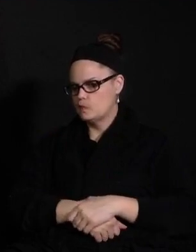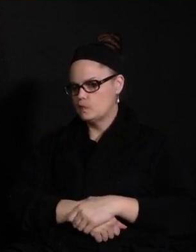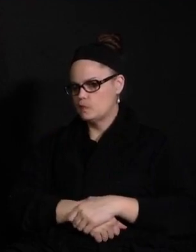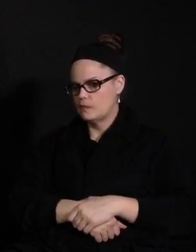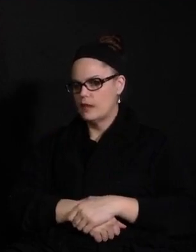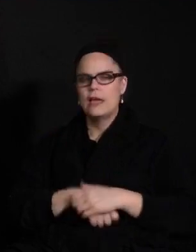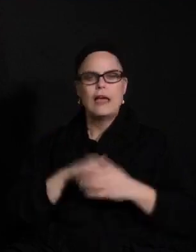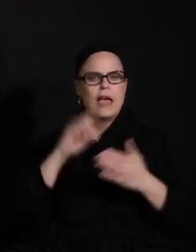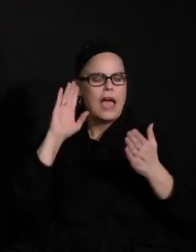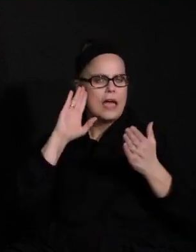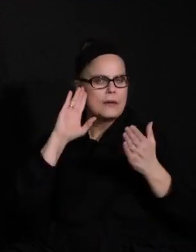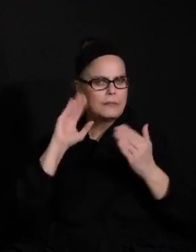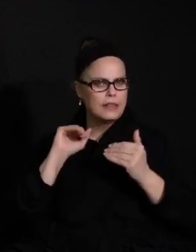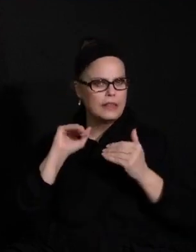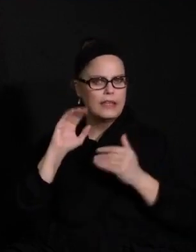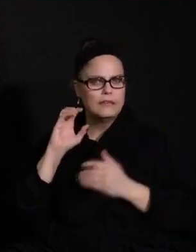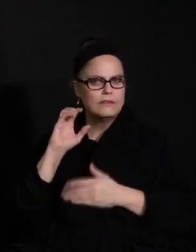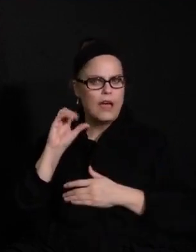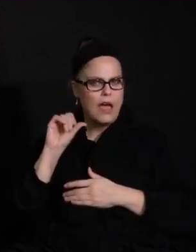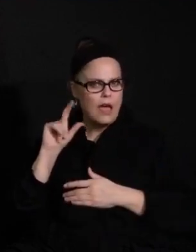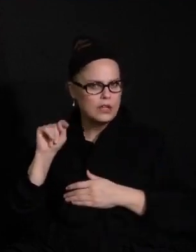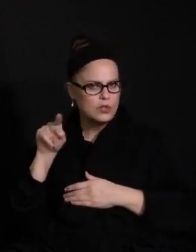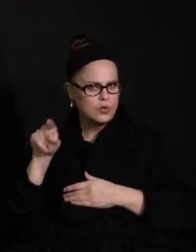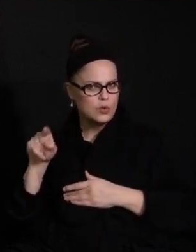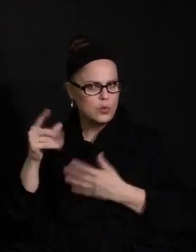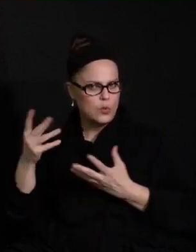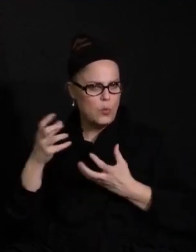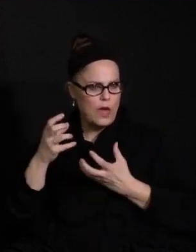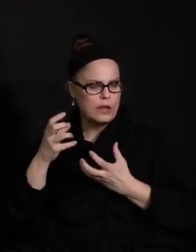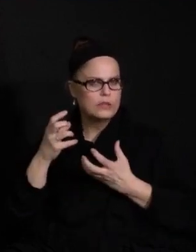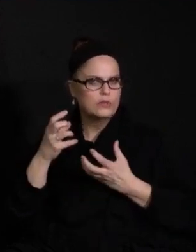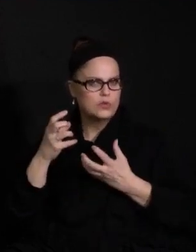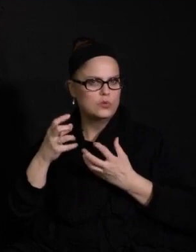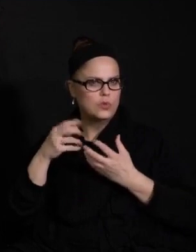I believe Executive Director Ott, you were going to... Yep.